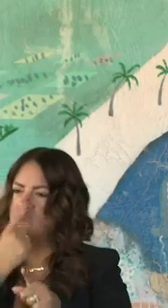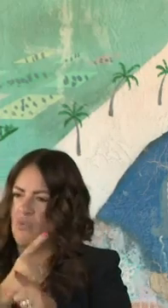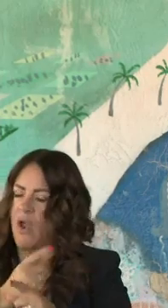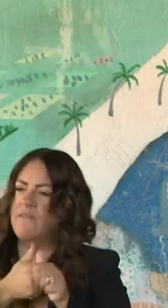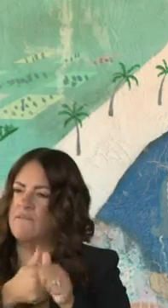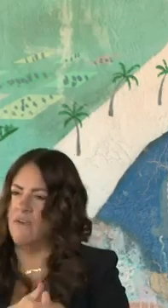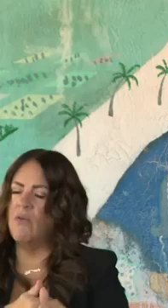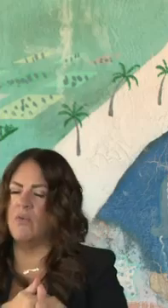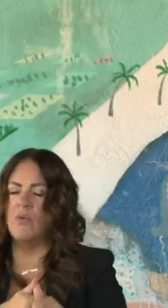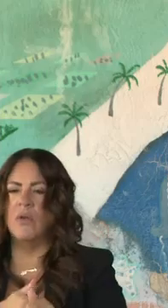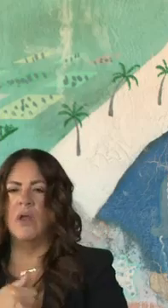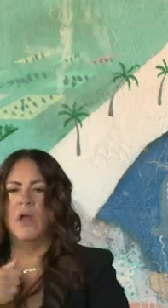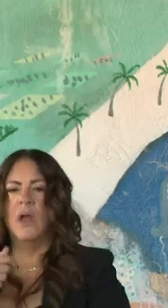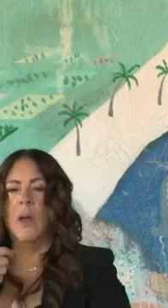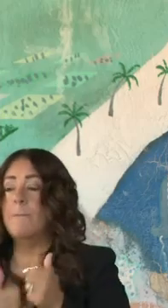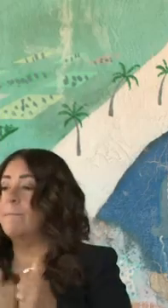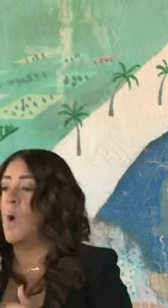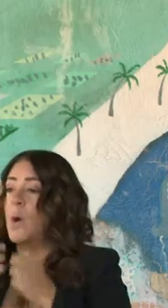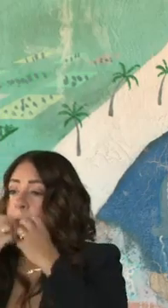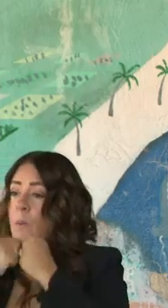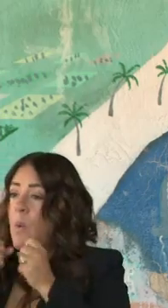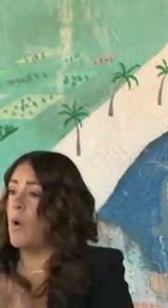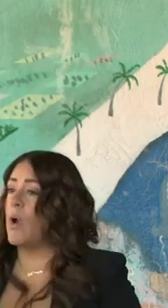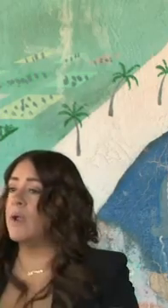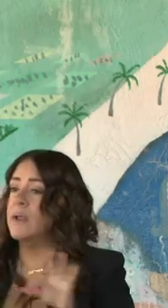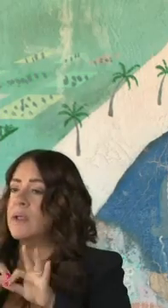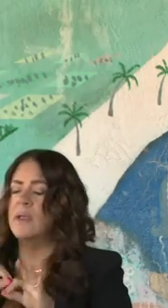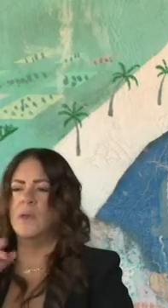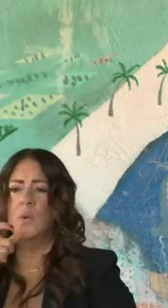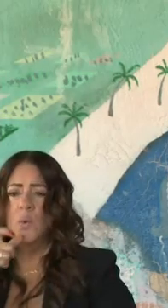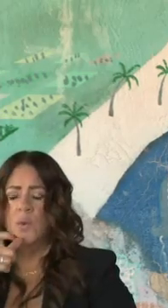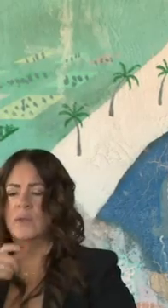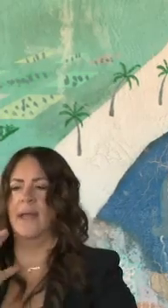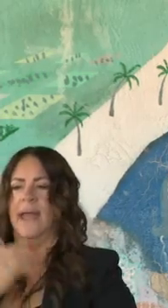our most precious resource healthy and safe. our children here in the state. you.